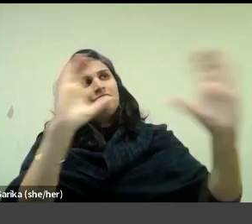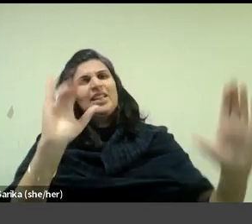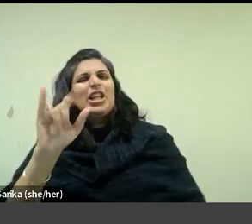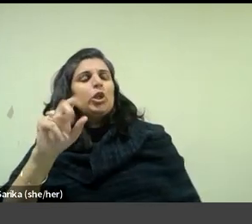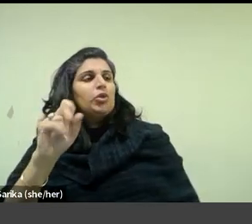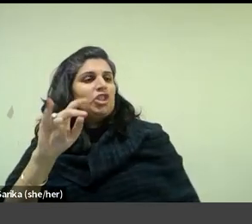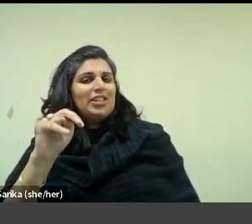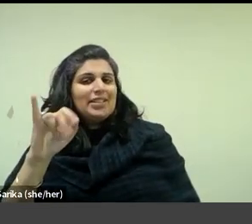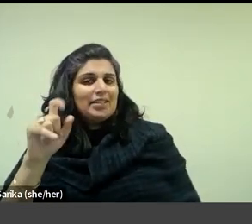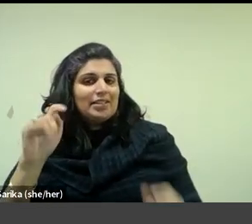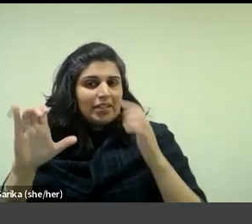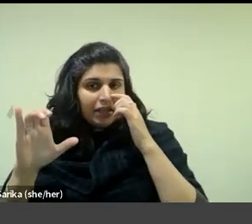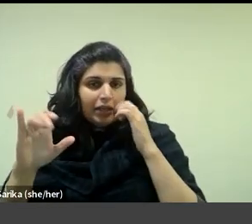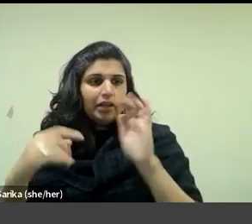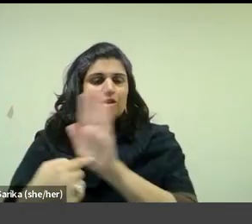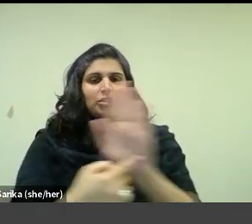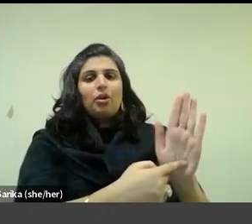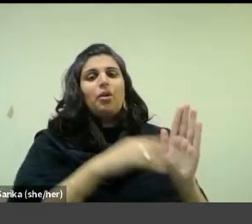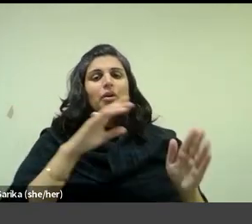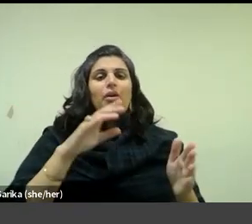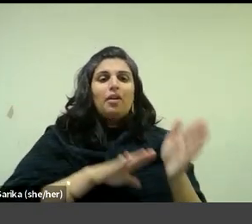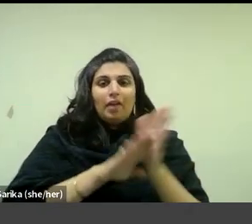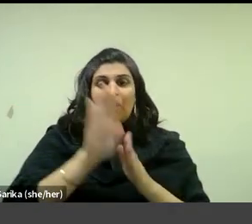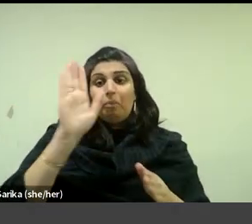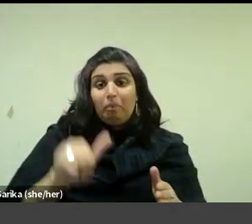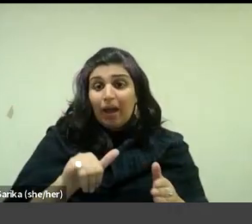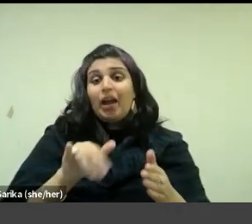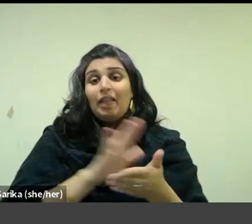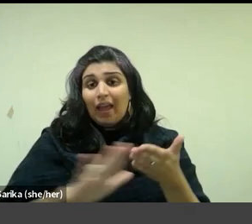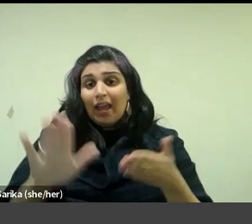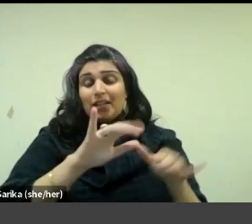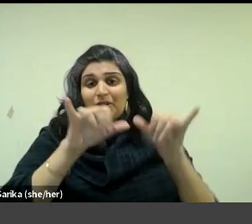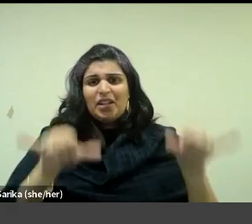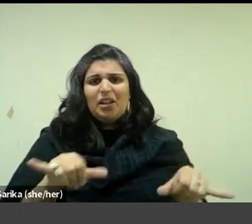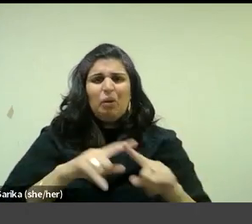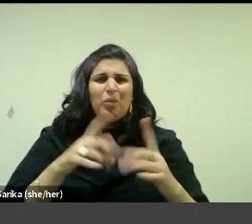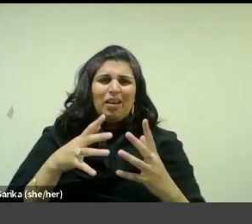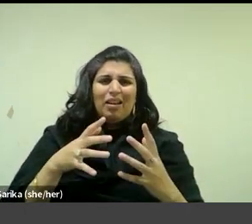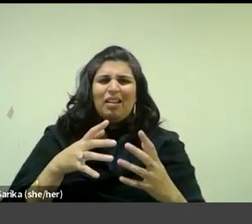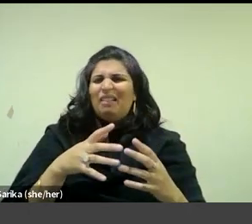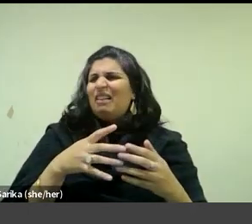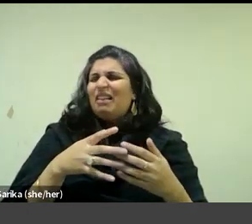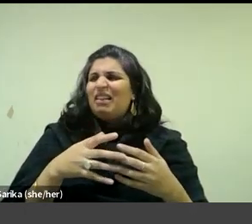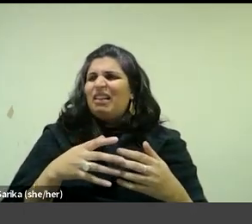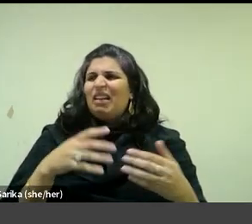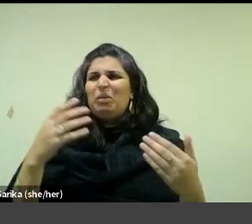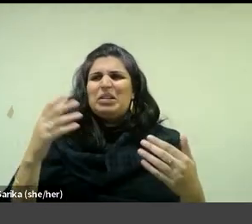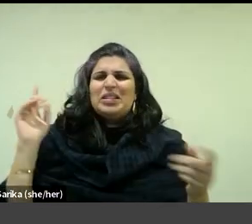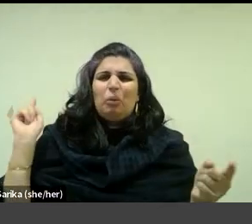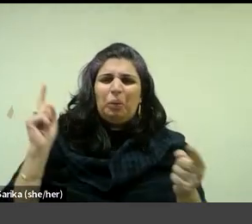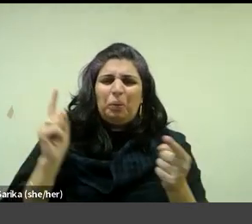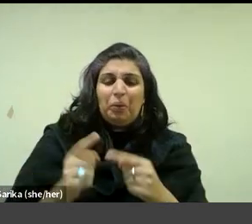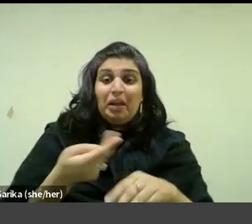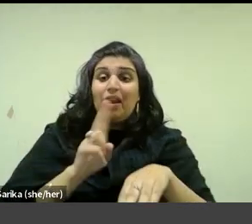by the academic training system, but each took individual routes away from naturalism towards what Paul Gauguin